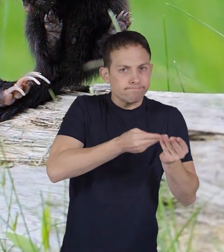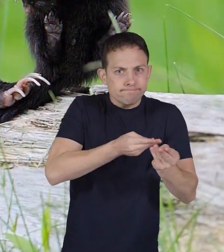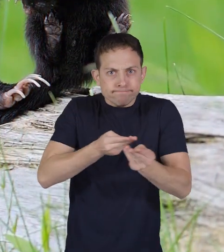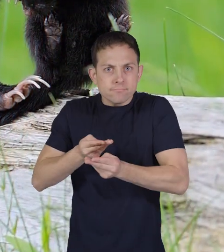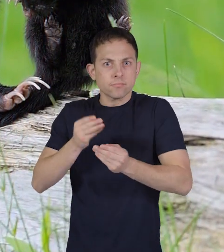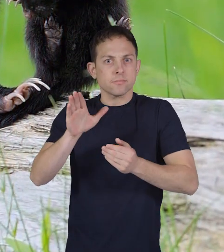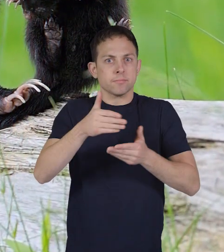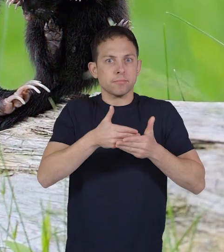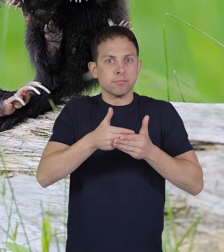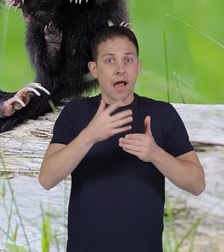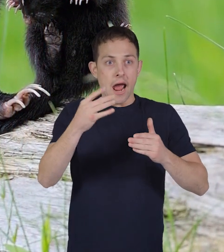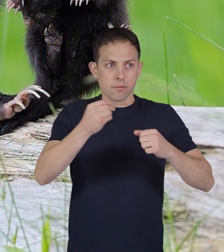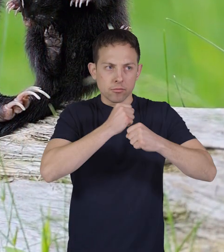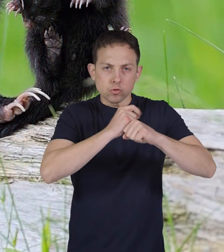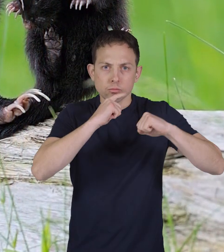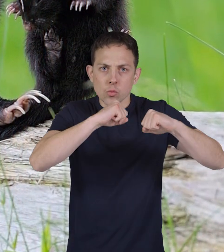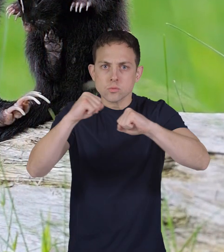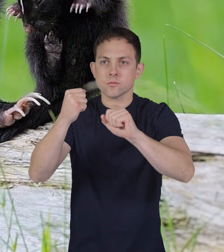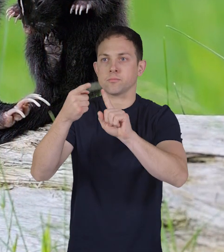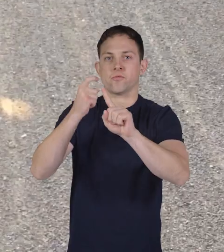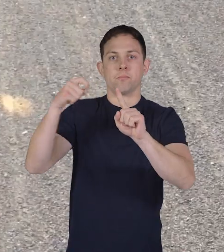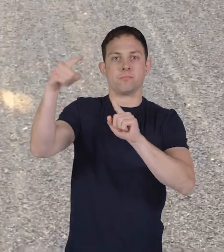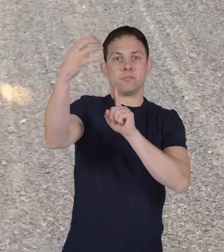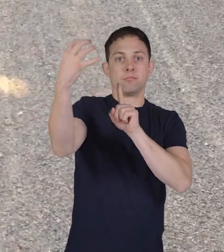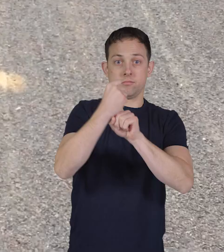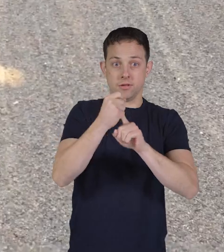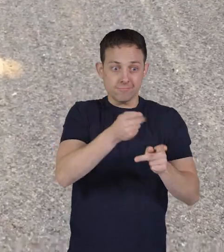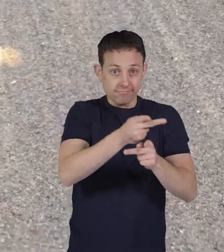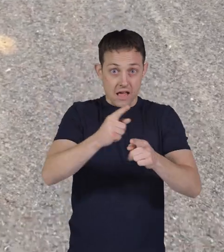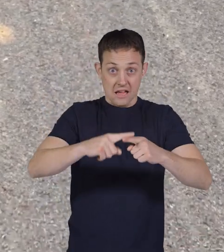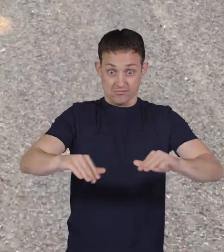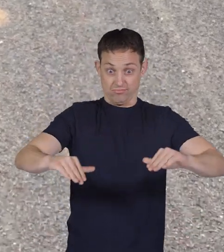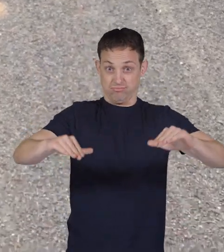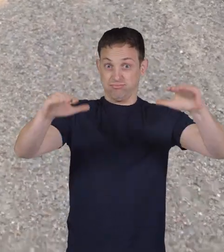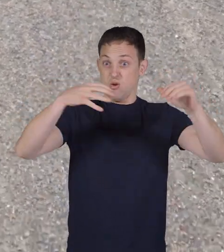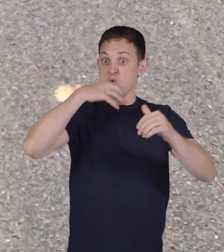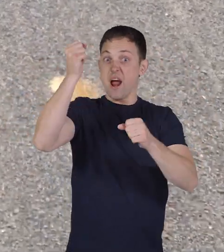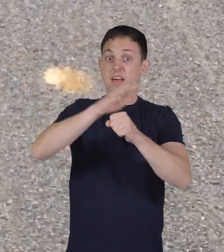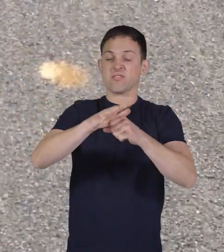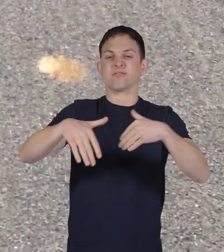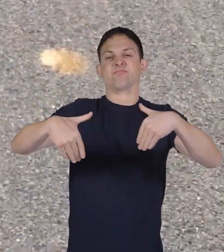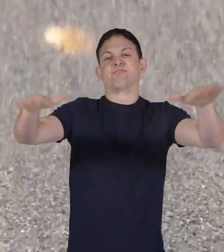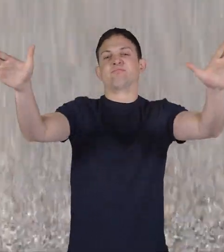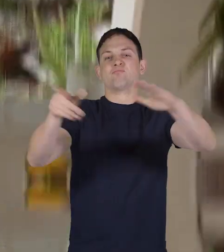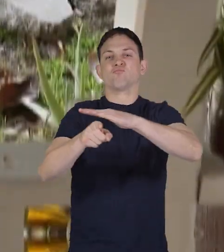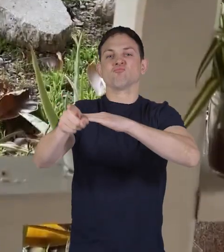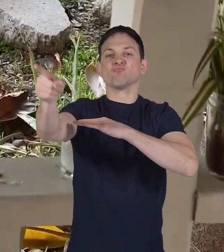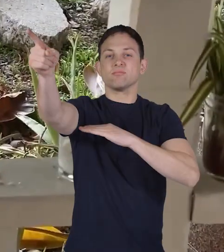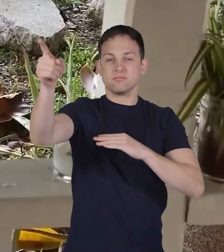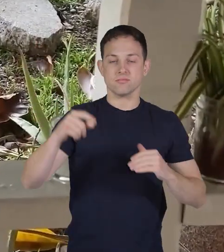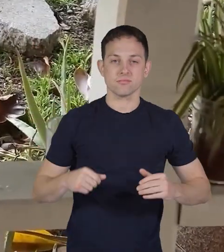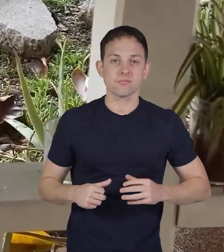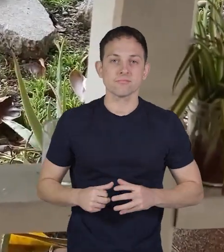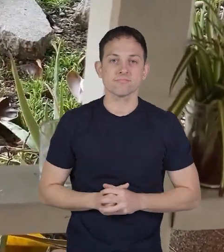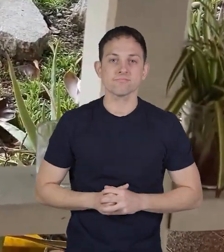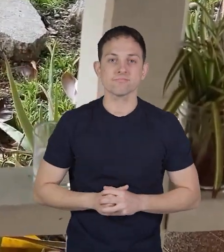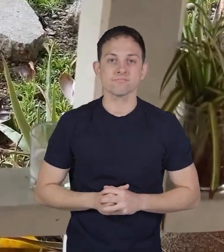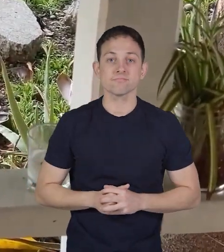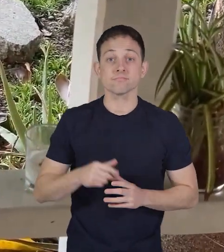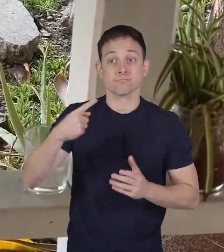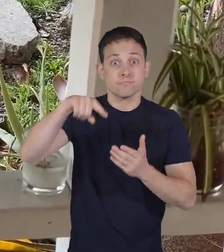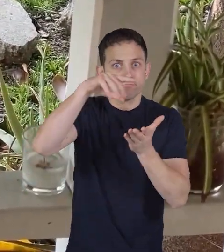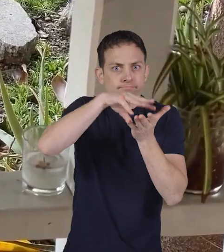nurses her kits and protects them from predators until they are old enough to venture outside as the kids grow